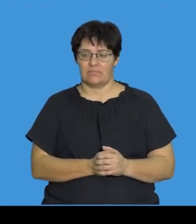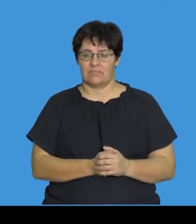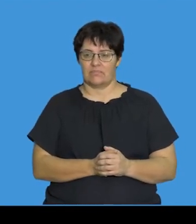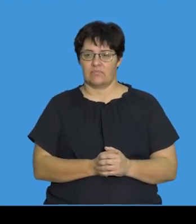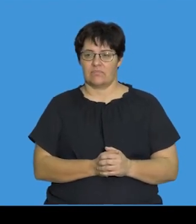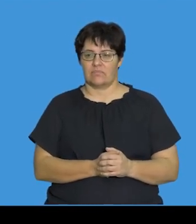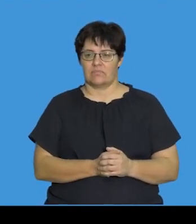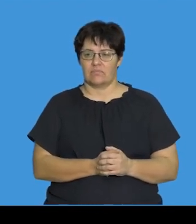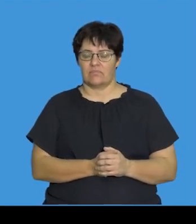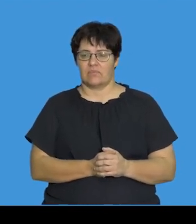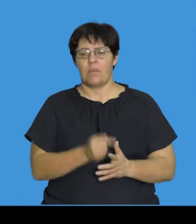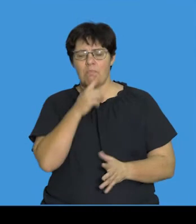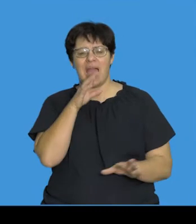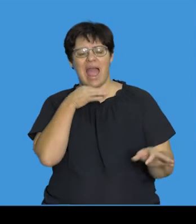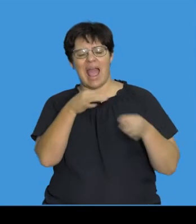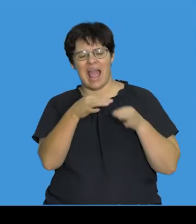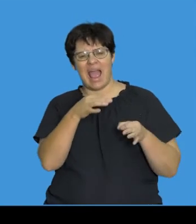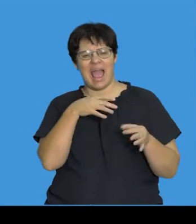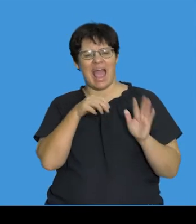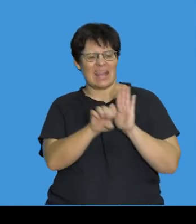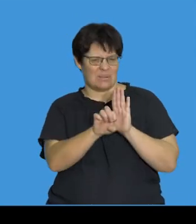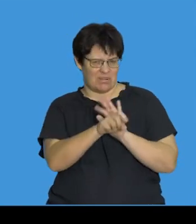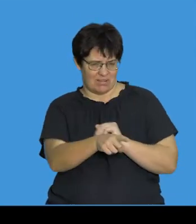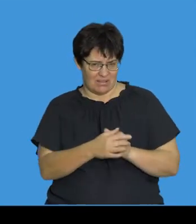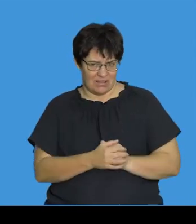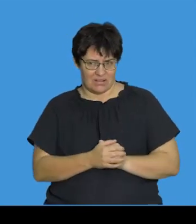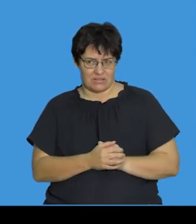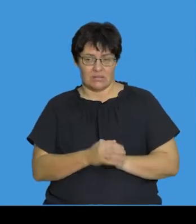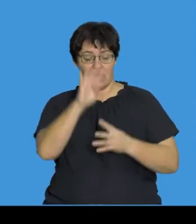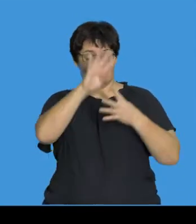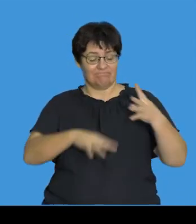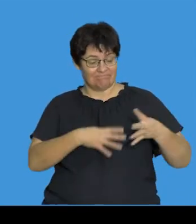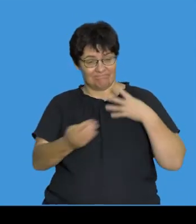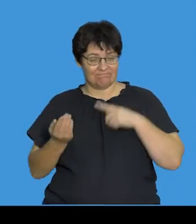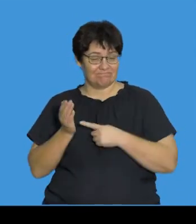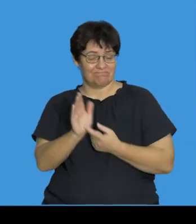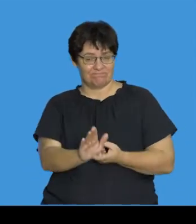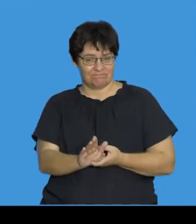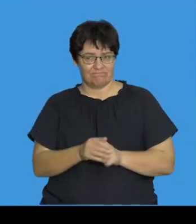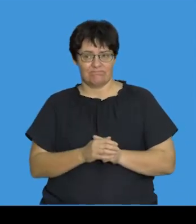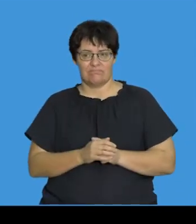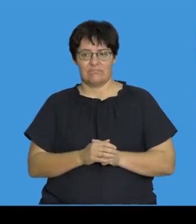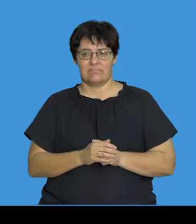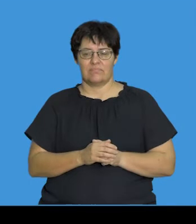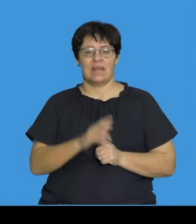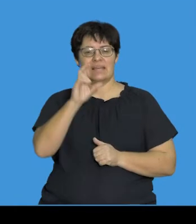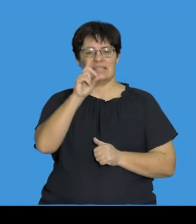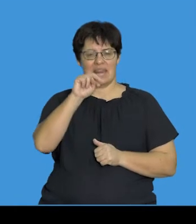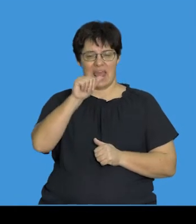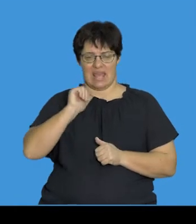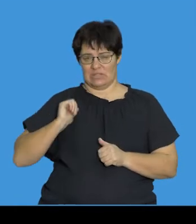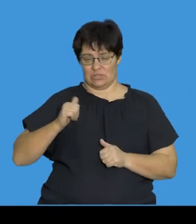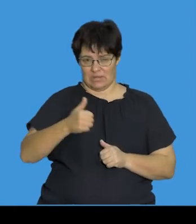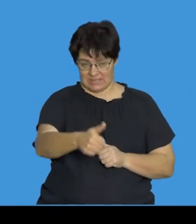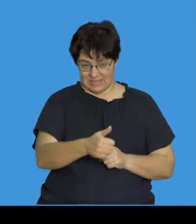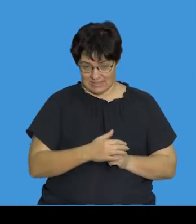So if we try and unpack an example of that point mutation, so what I've illustrated in this table is a sequence of DNA as you